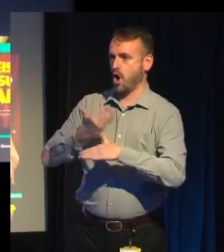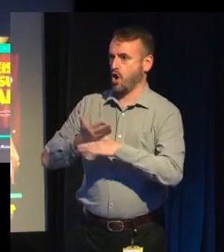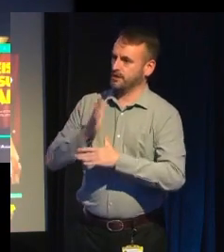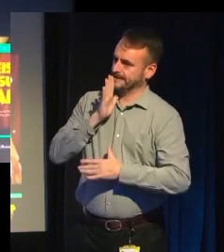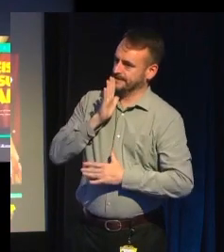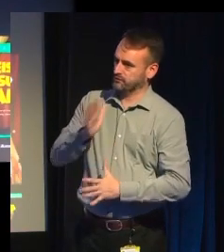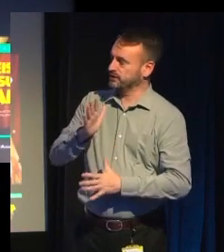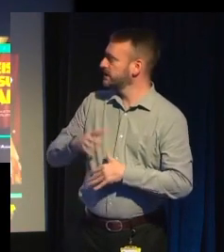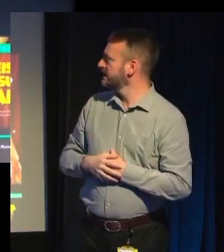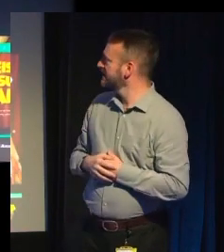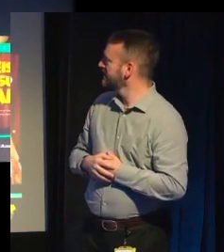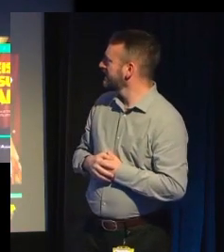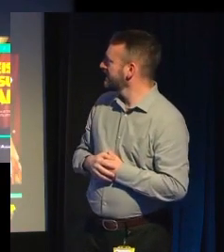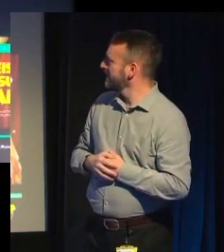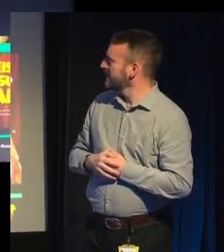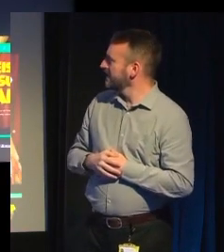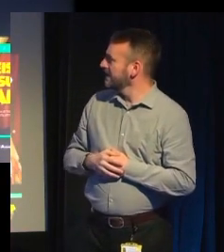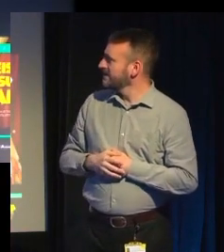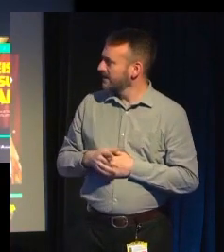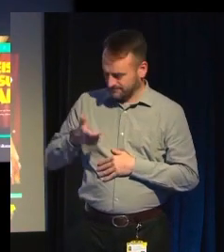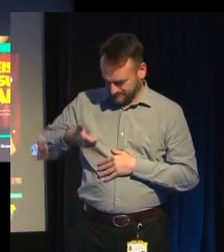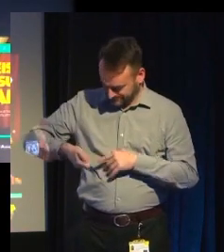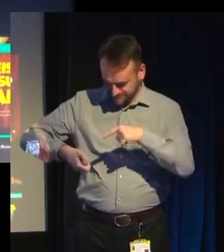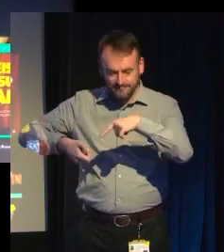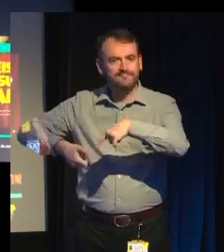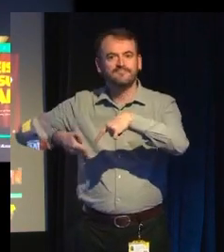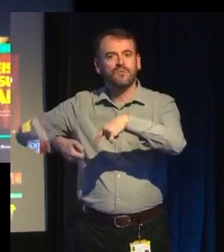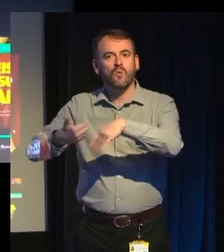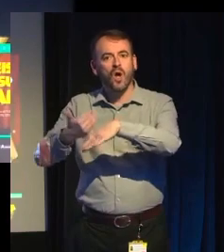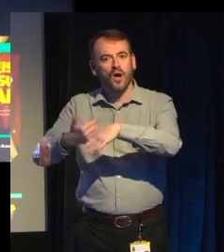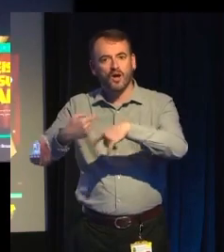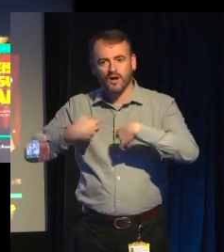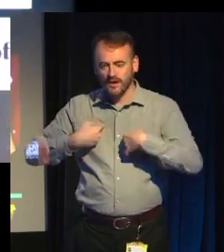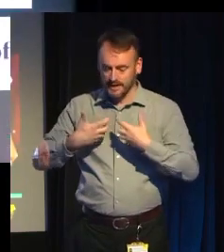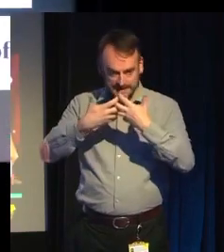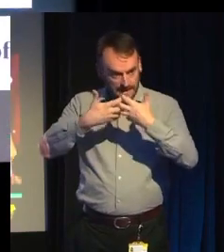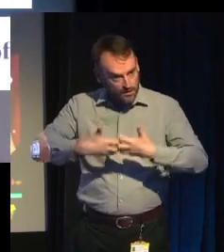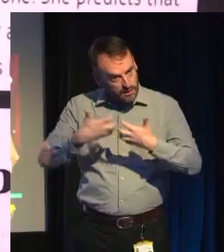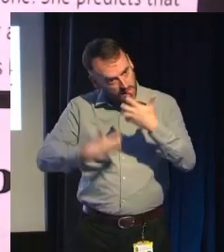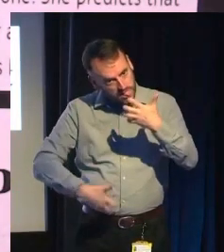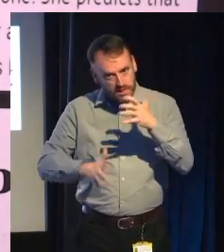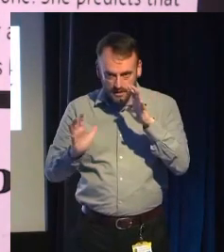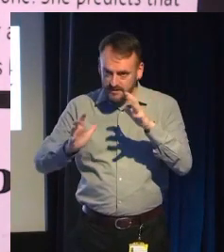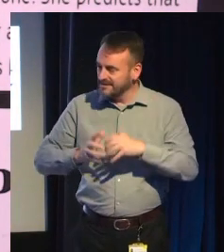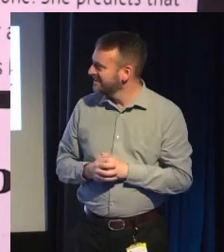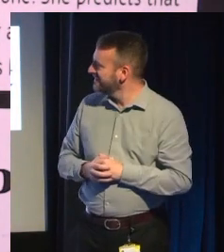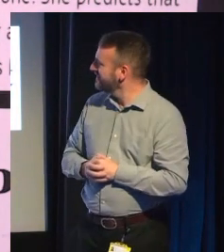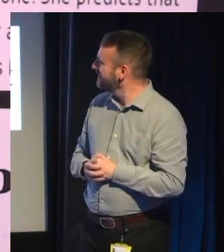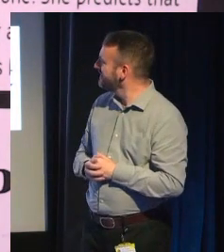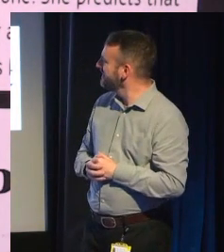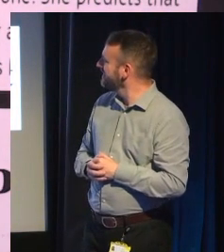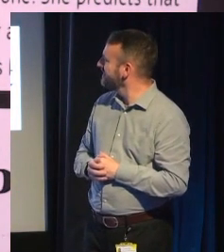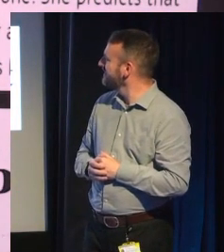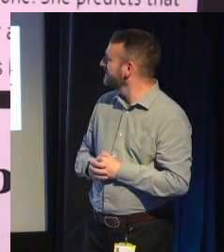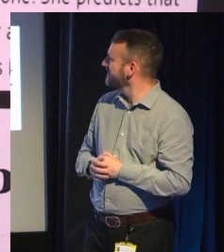Sorry, this is not taking me seriously. I said I wasn't going to talk about technology, but fuck this technology. I'm